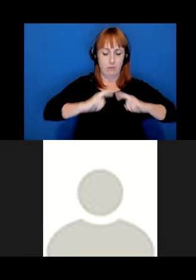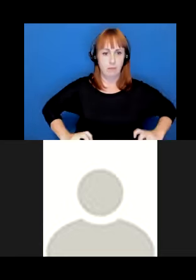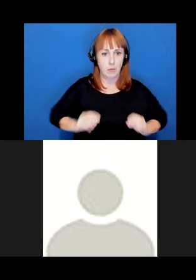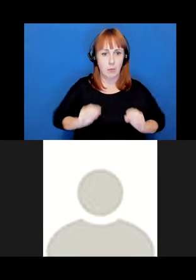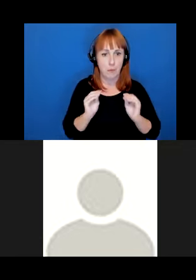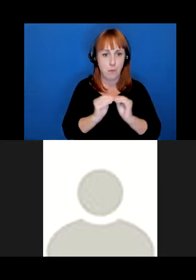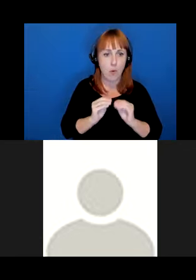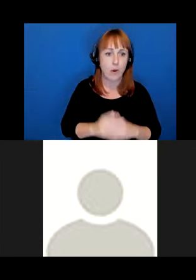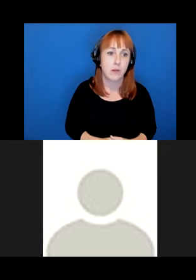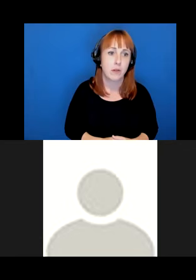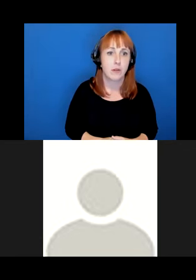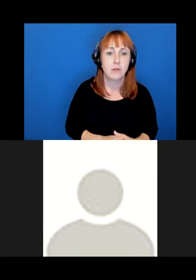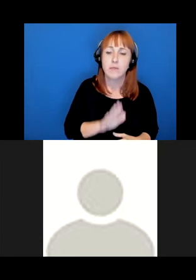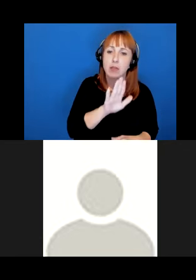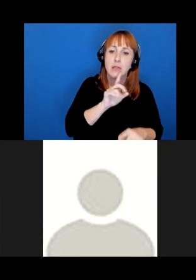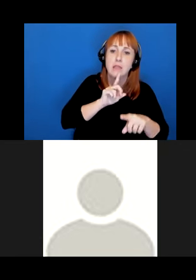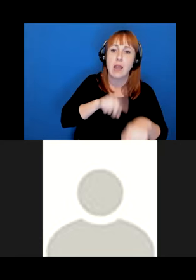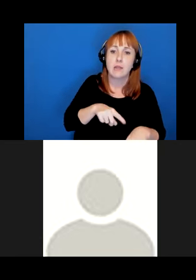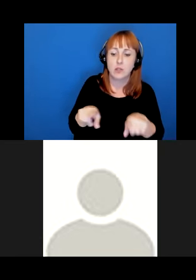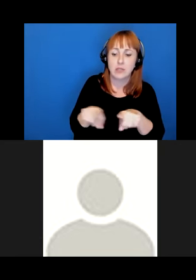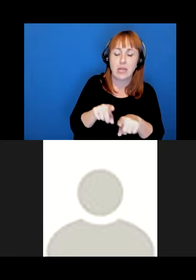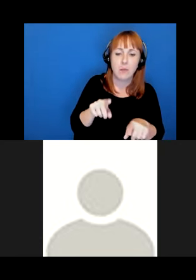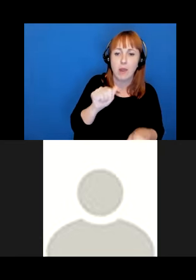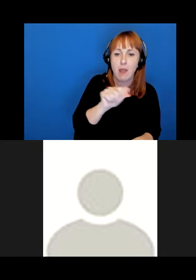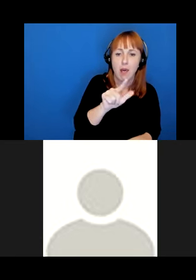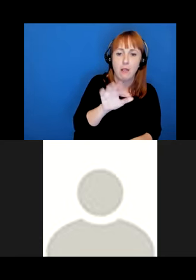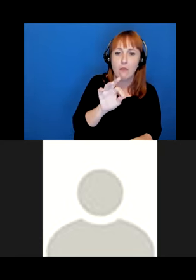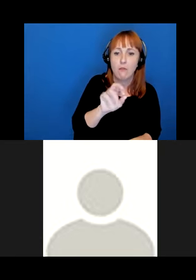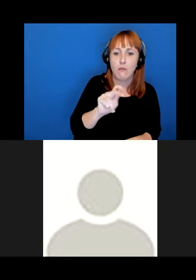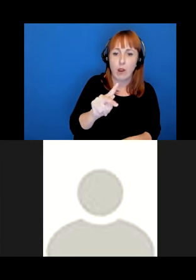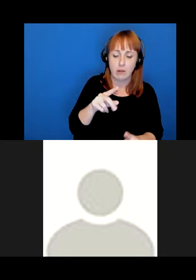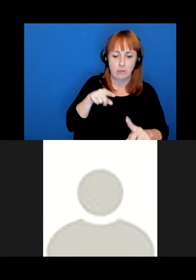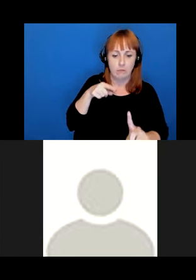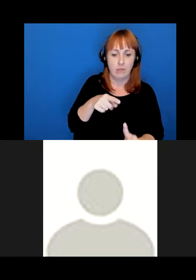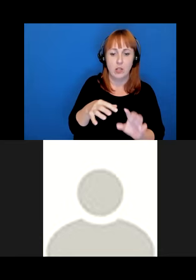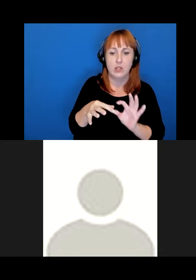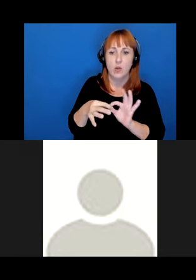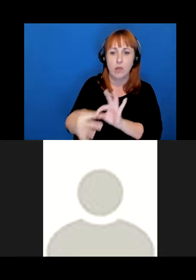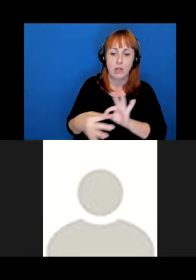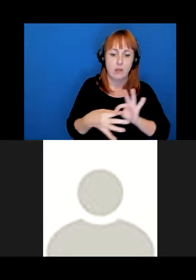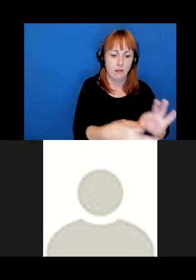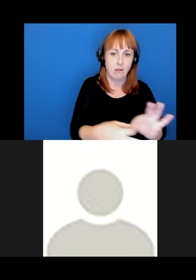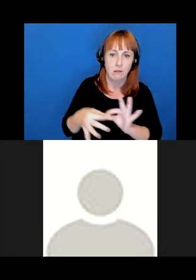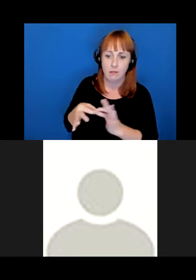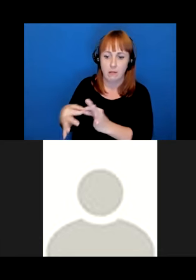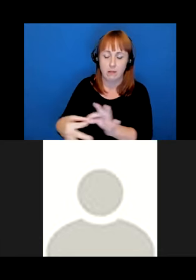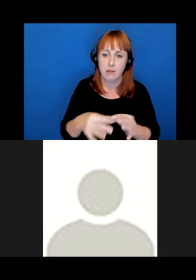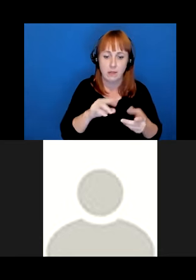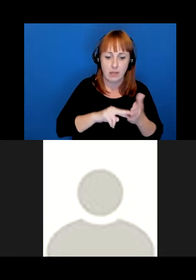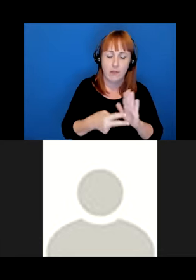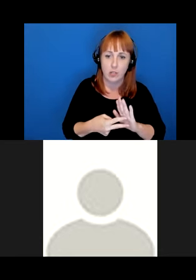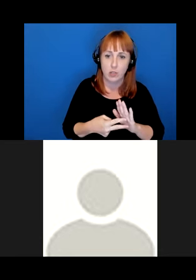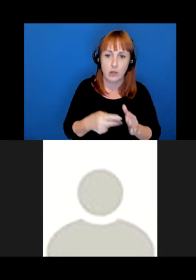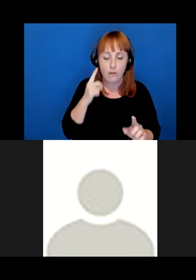I'll note that Jared's answer, as with El Frank's, is a relational definition of language. For purposes of reclamation